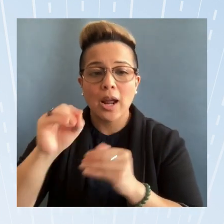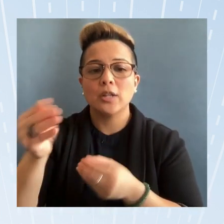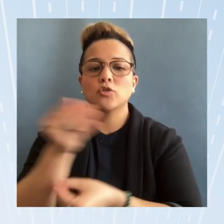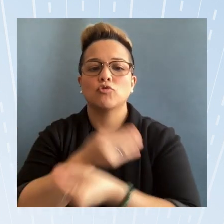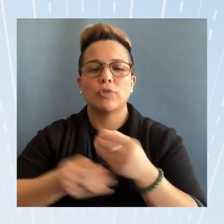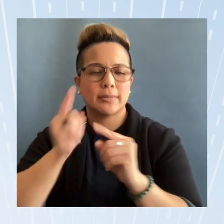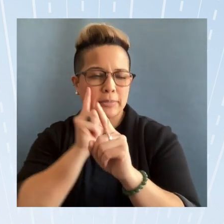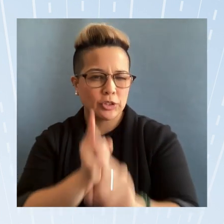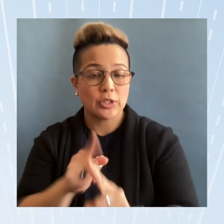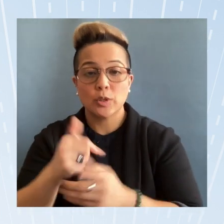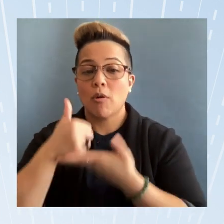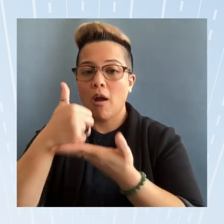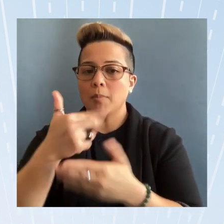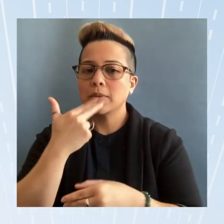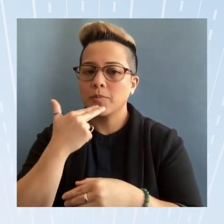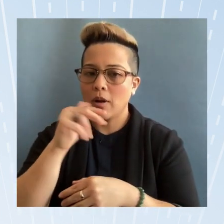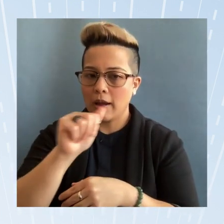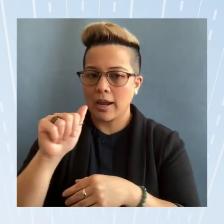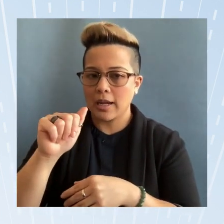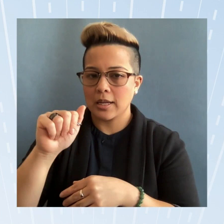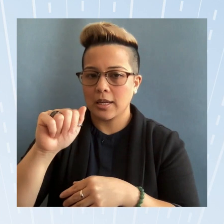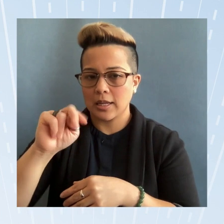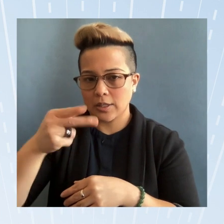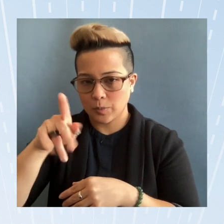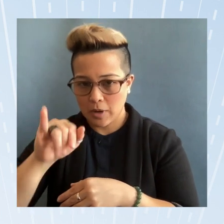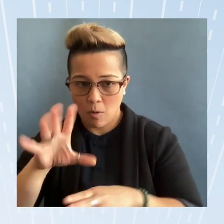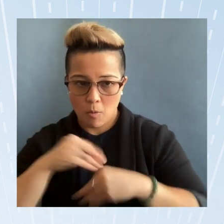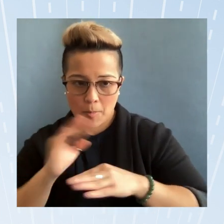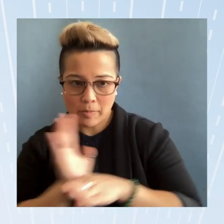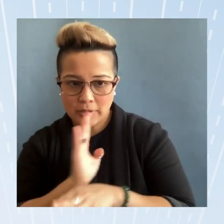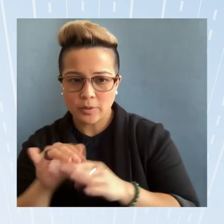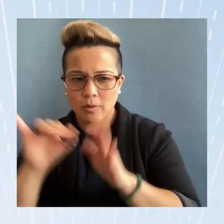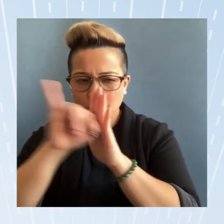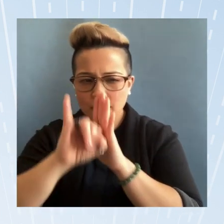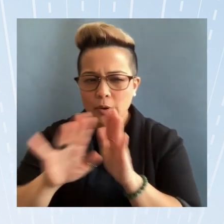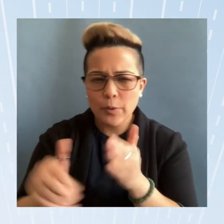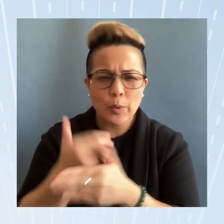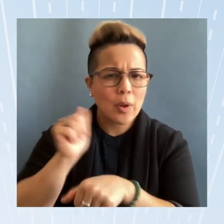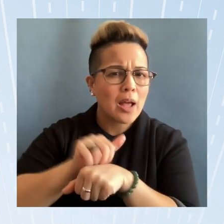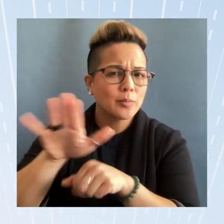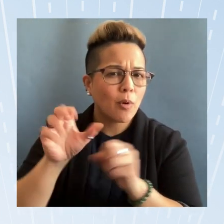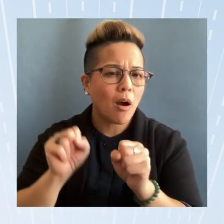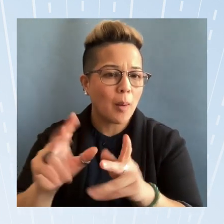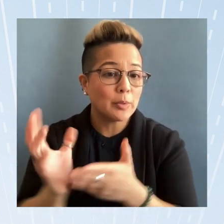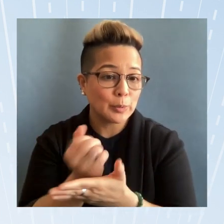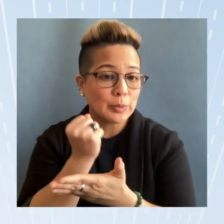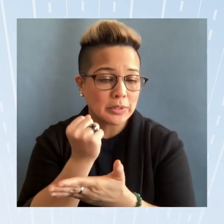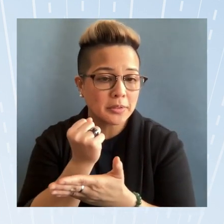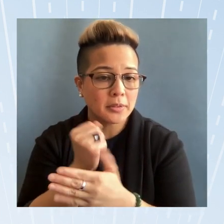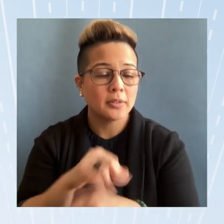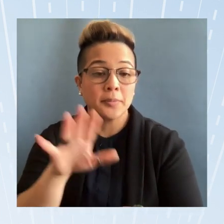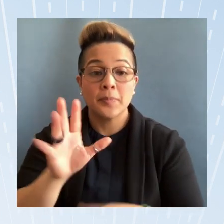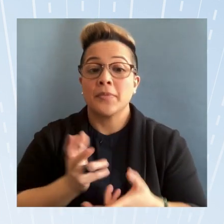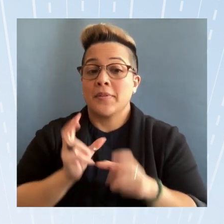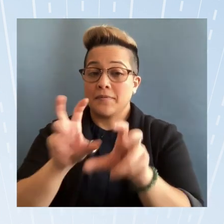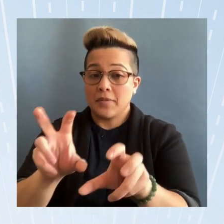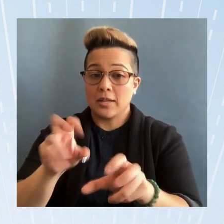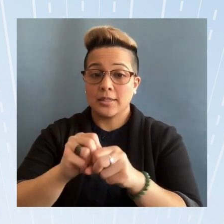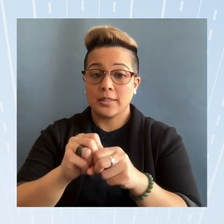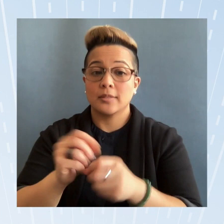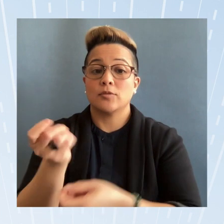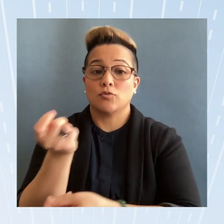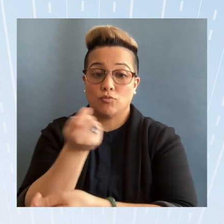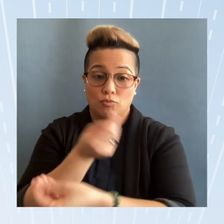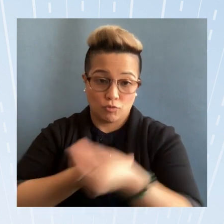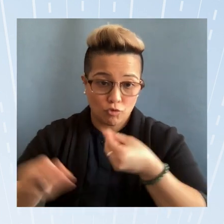to help small a and hpi owned businesses to help new export opportunities invest in trade promotion